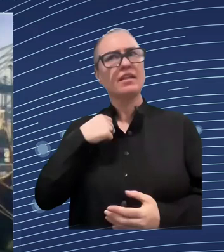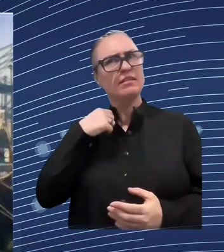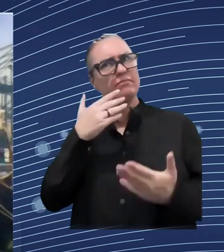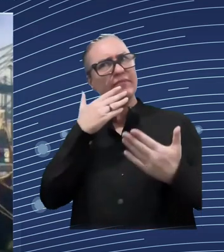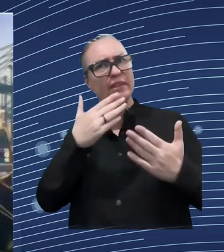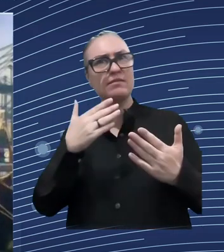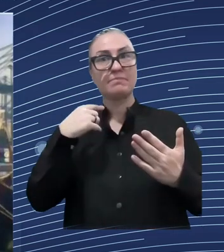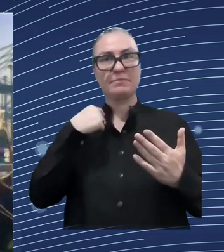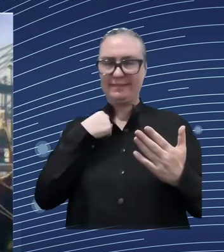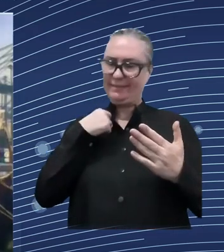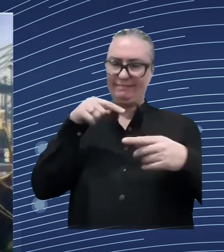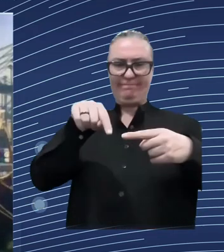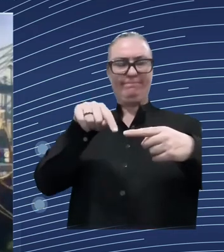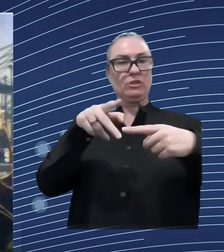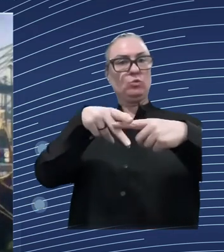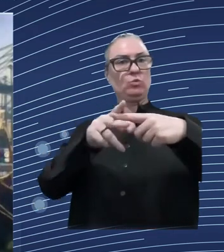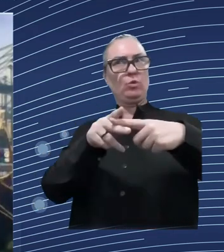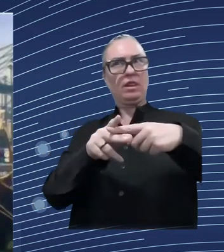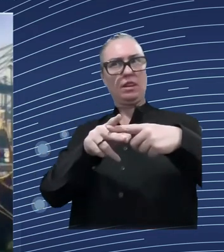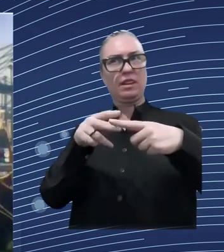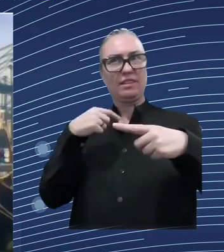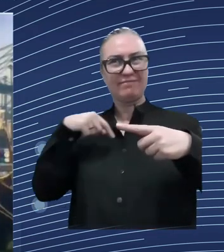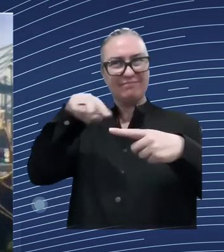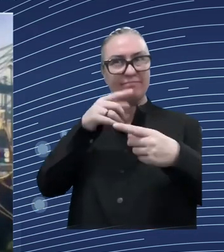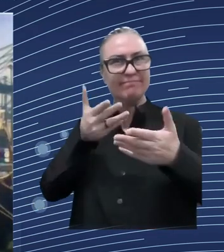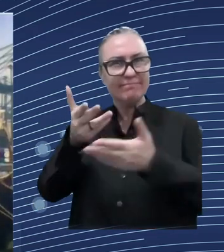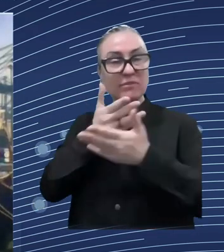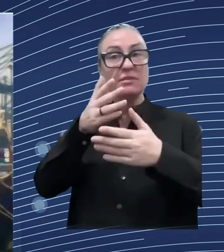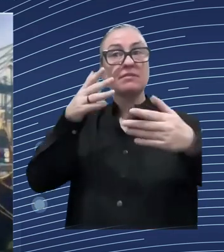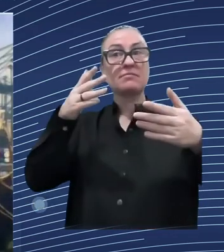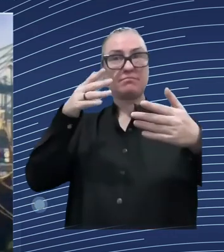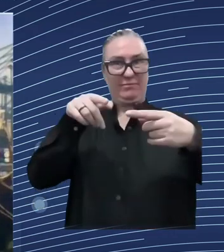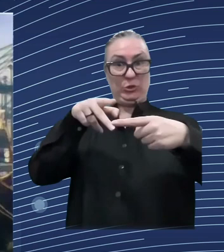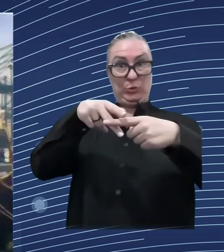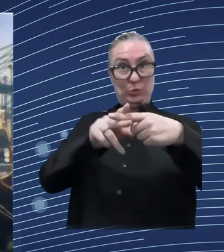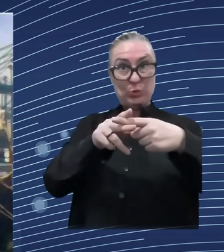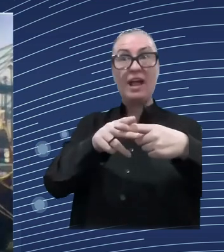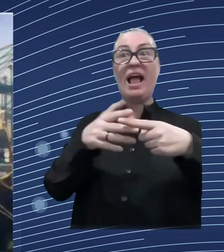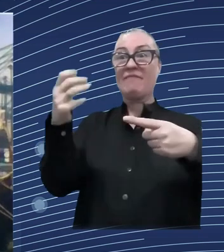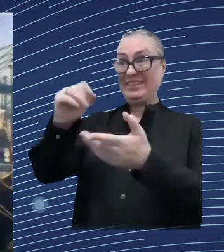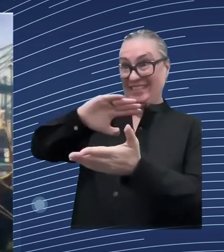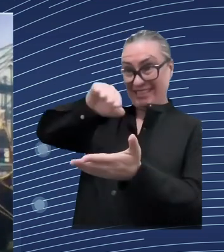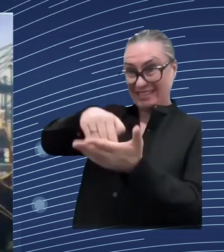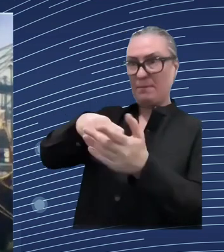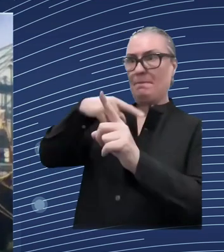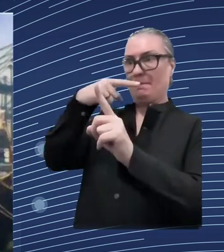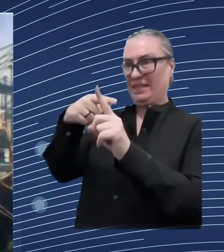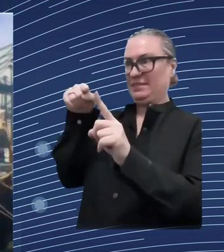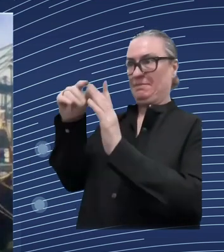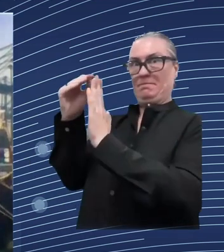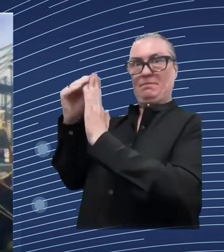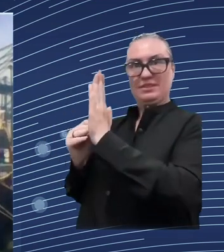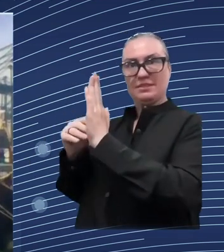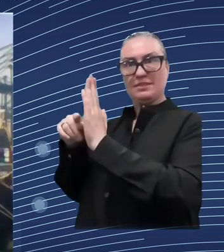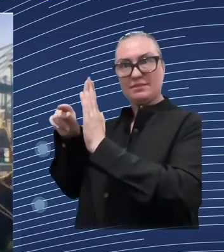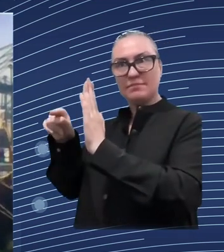back to you how can we use in the way digital technology to also facilitate that process beyond looking at digital jobs and skills um in